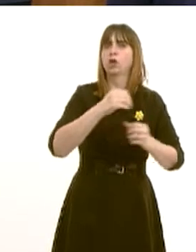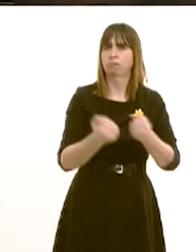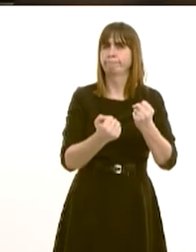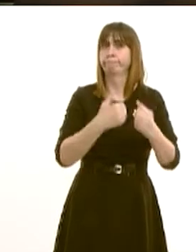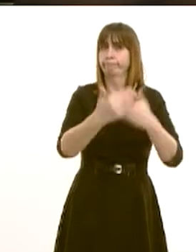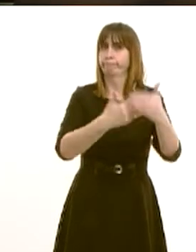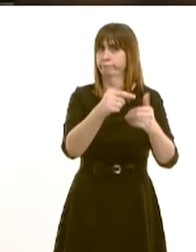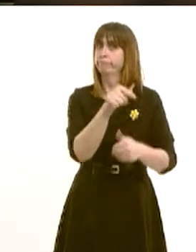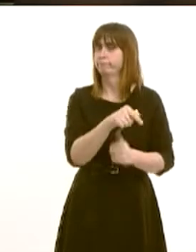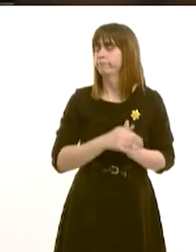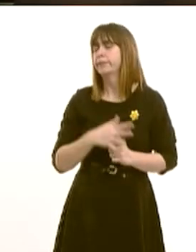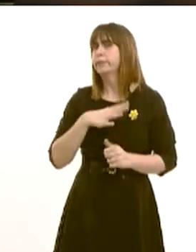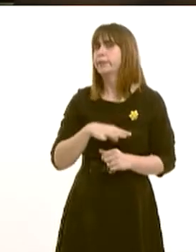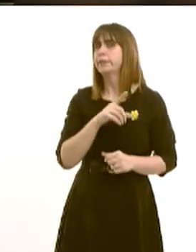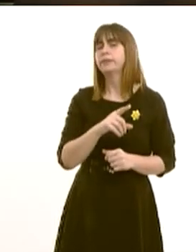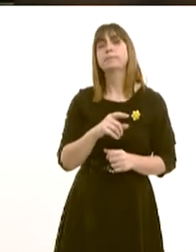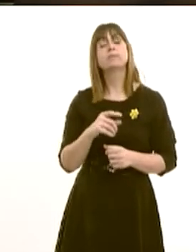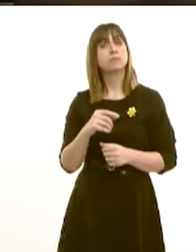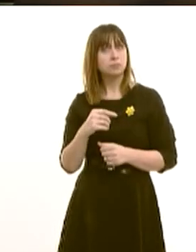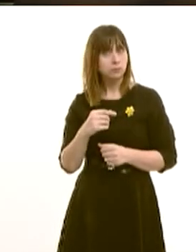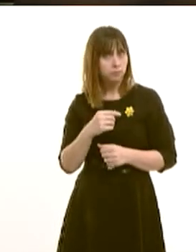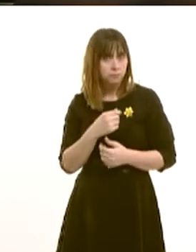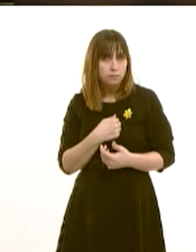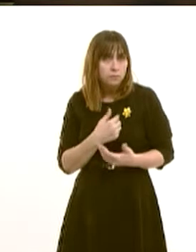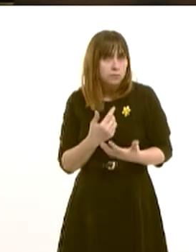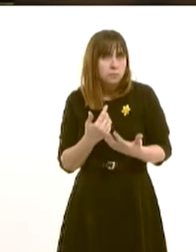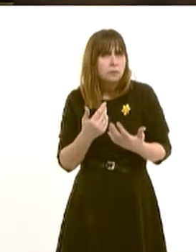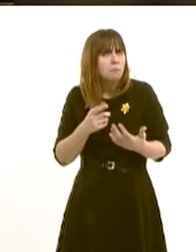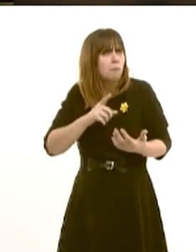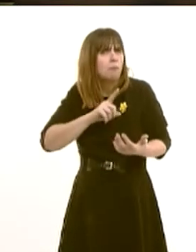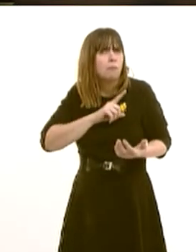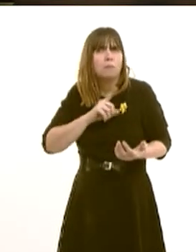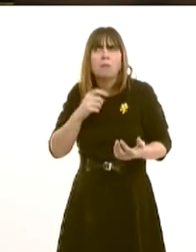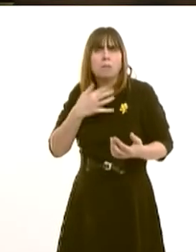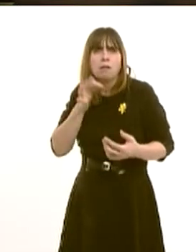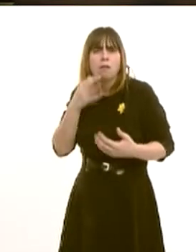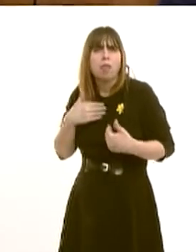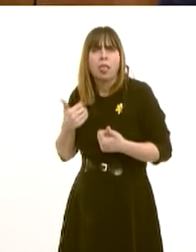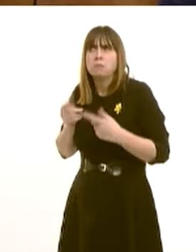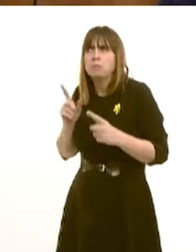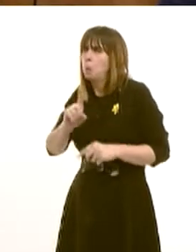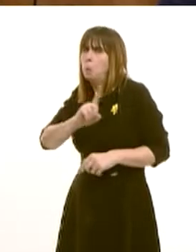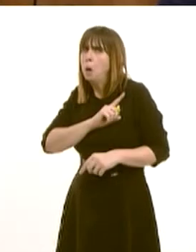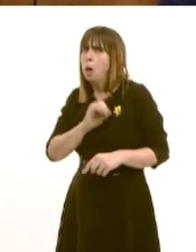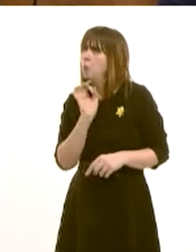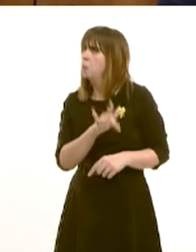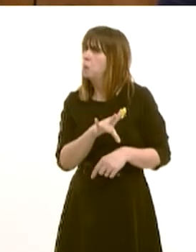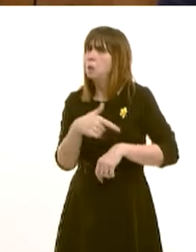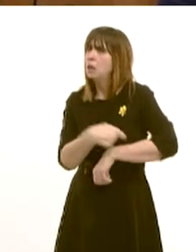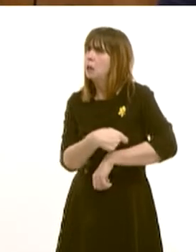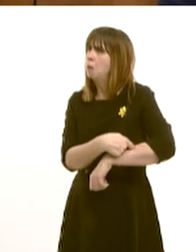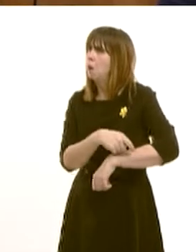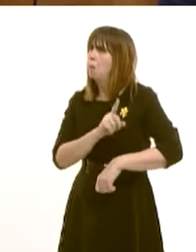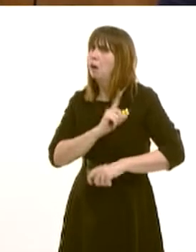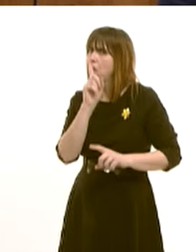write on the particular issue of chemotherapy. I don't know whether there are clinical reasons – she's told me that there aren't – whether there are other reasons that